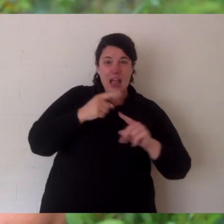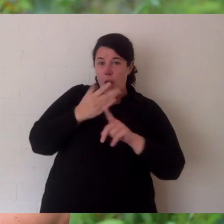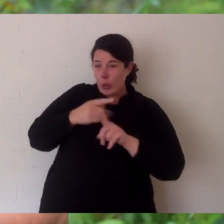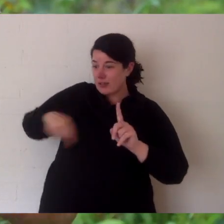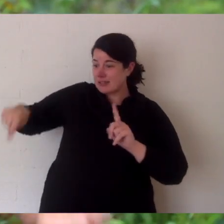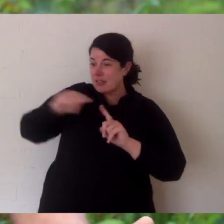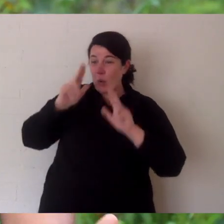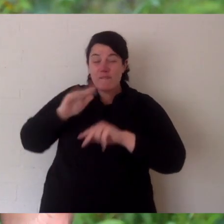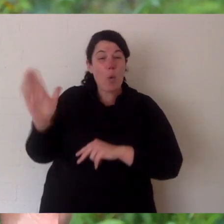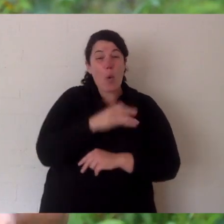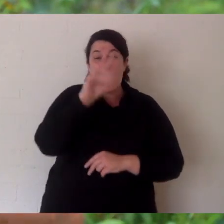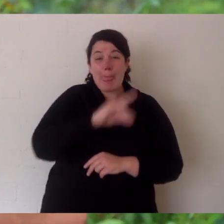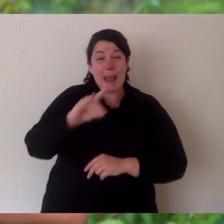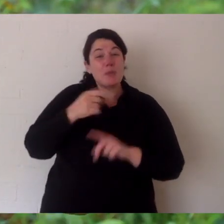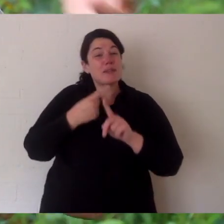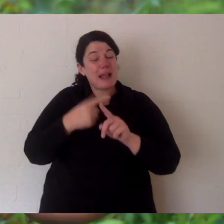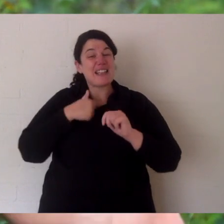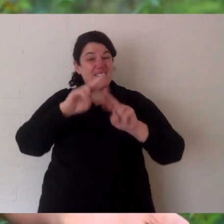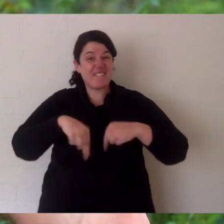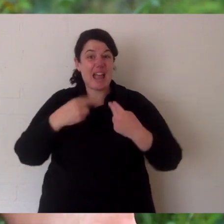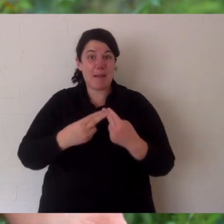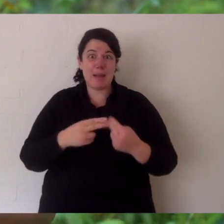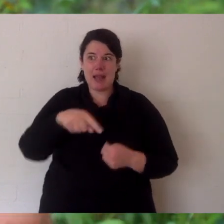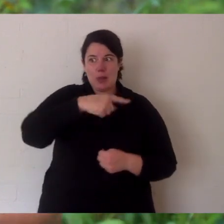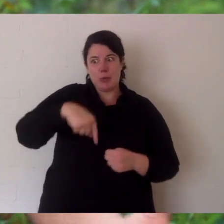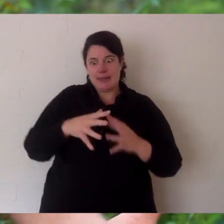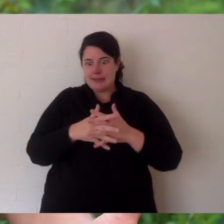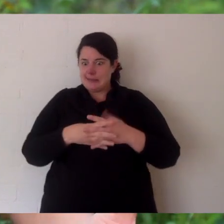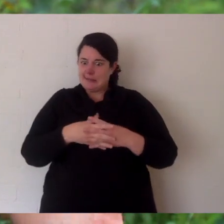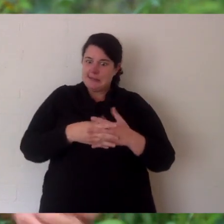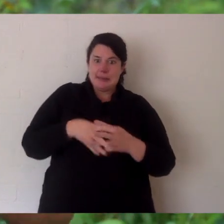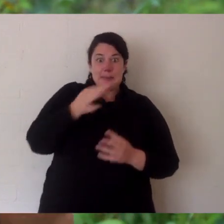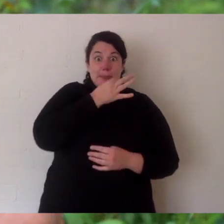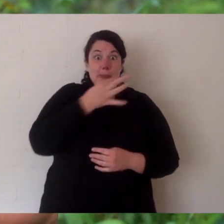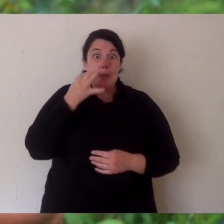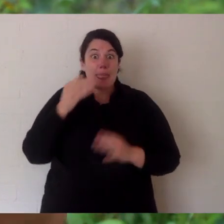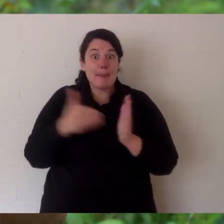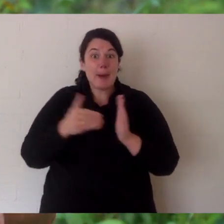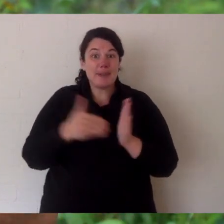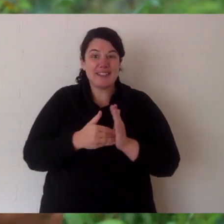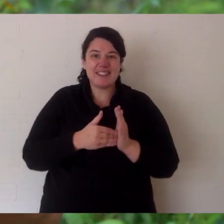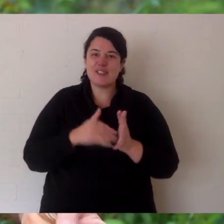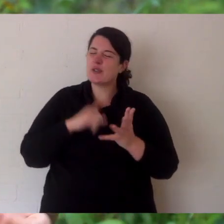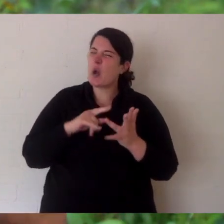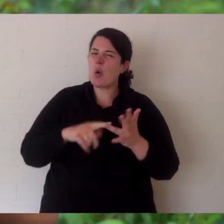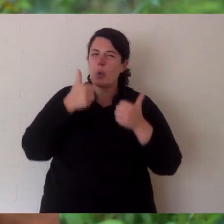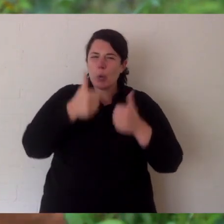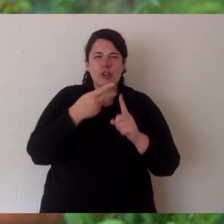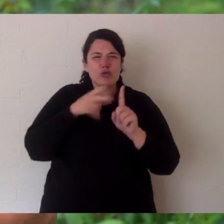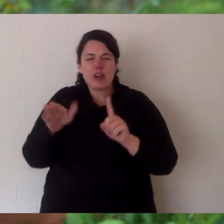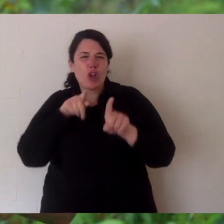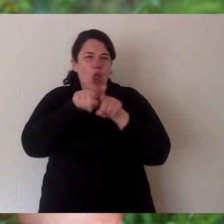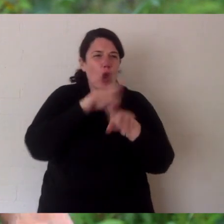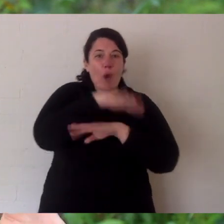everyone the keepers and I are looking after all of our animals and our families but we all have a bit of extra time at the moment like you